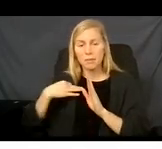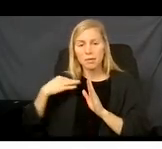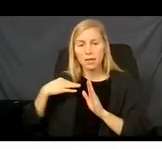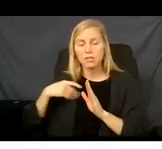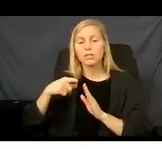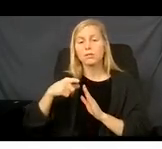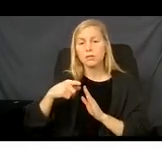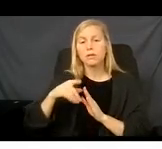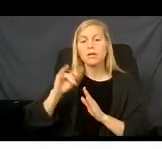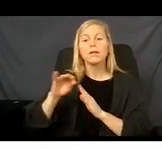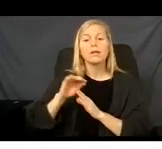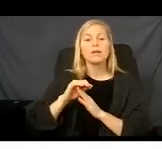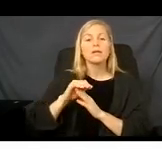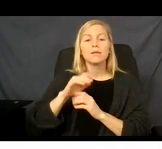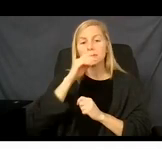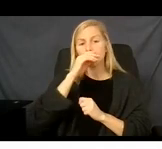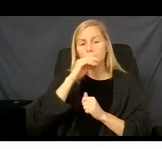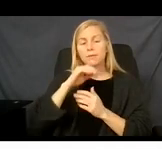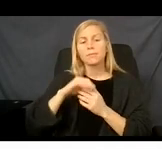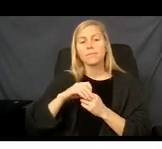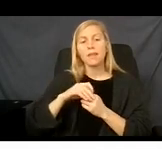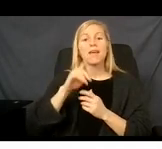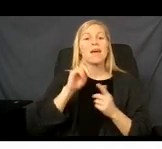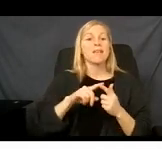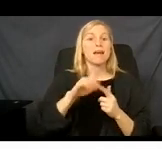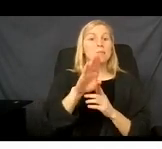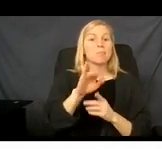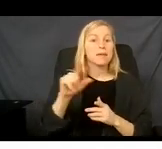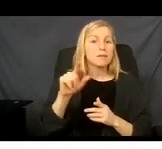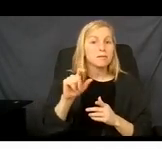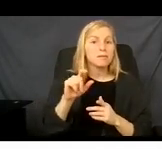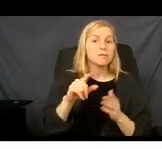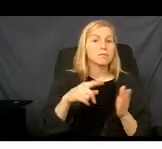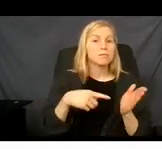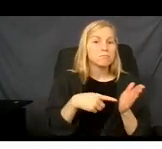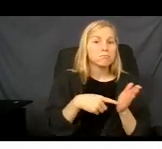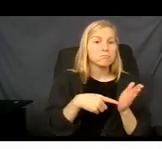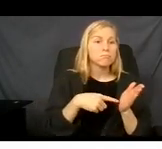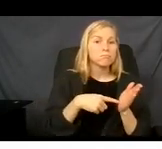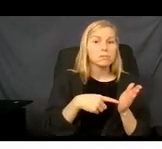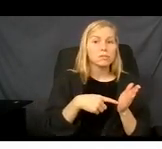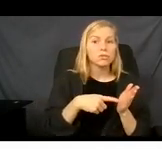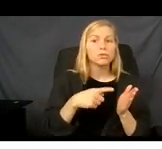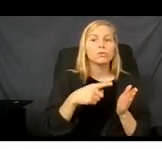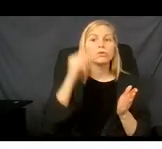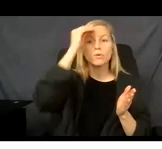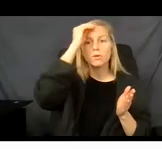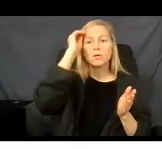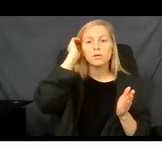that has to do with services that are classified as inpatient hospital services,